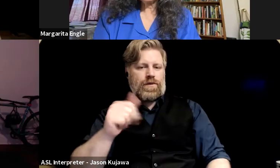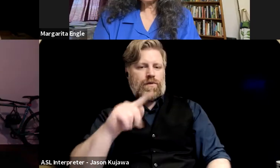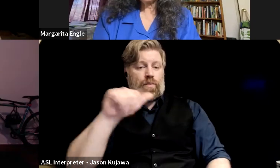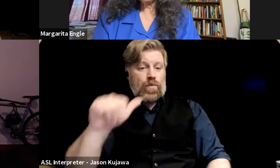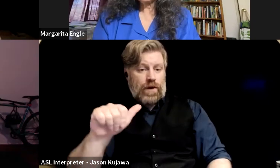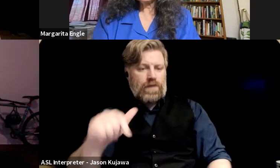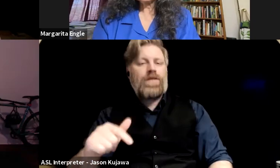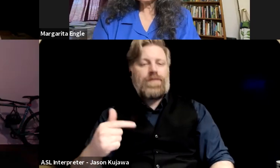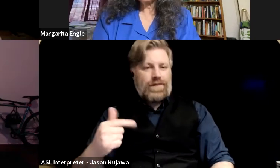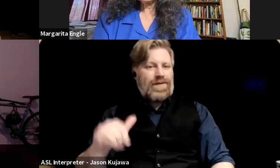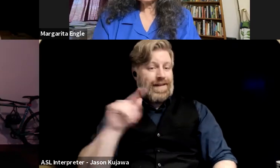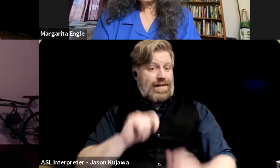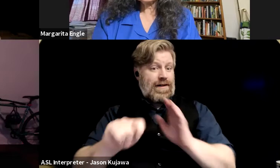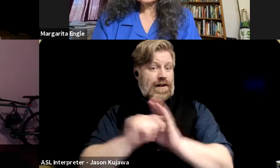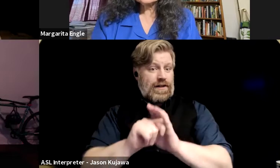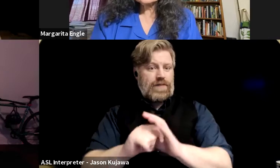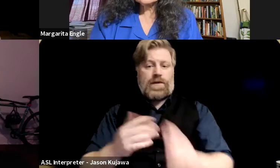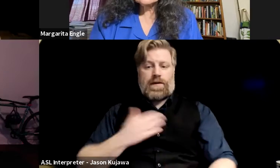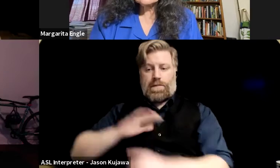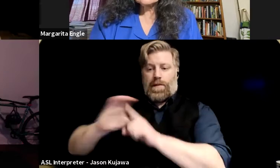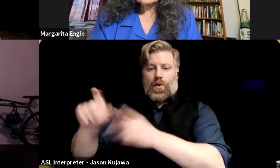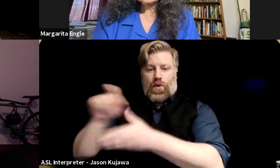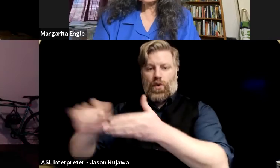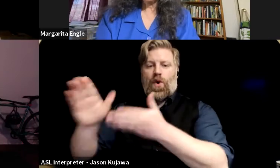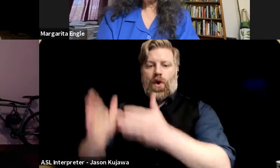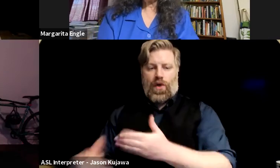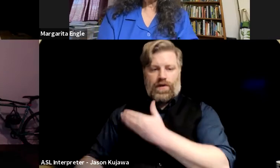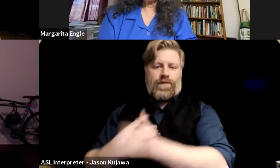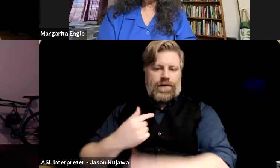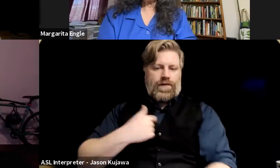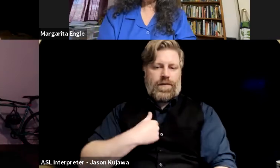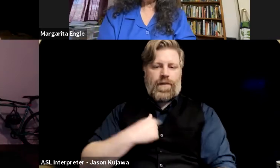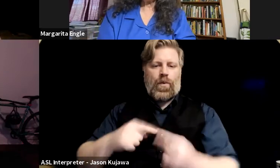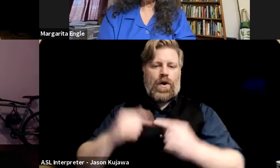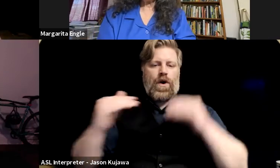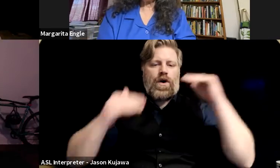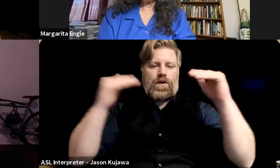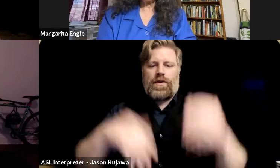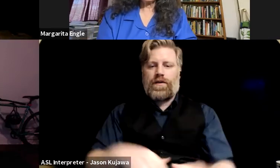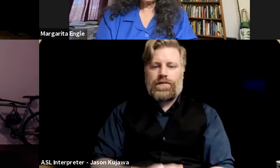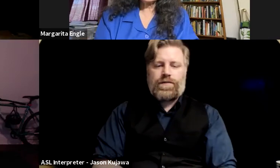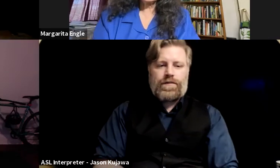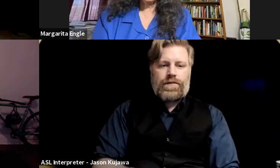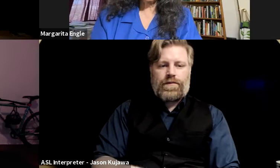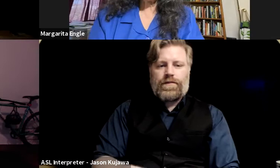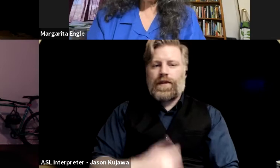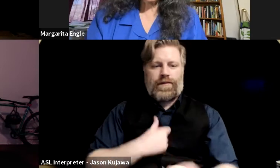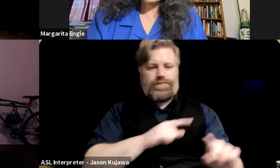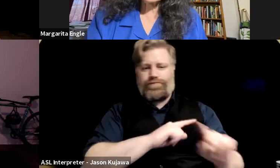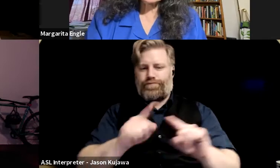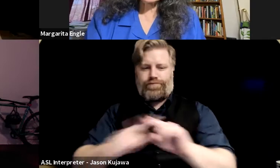influenced by authors from my own culture, and I read Santos Cisneros, and then, um, Tomas Rivera, and, um,